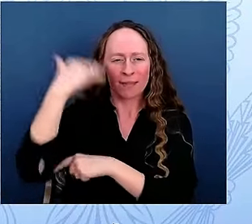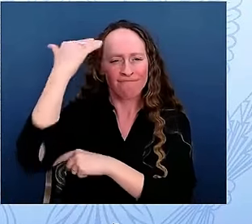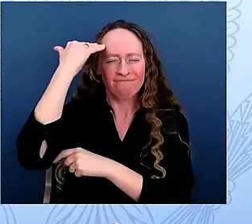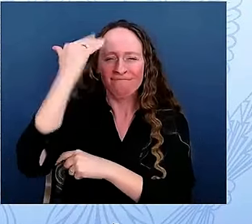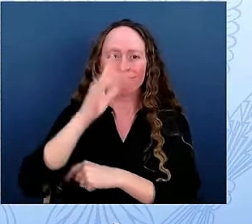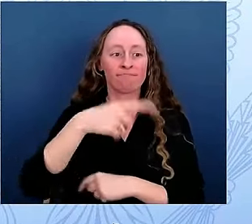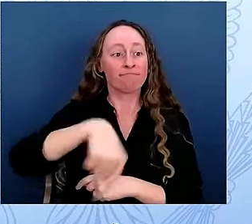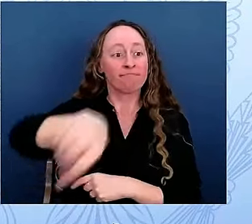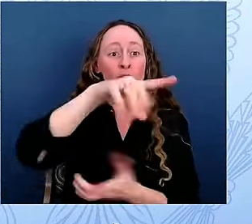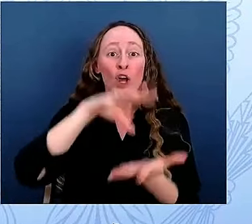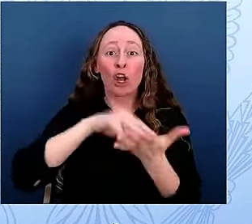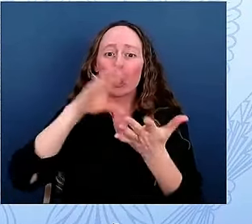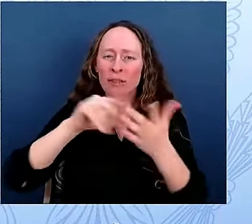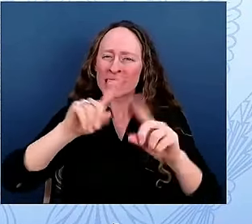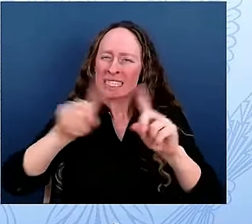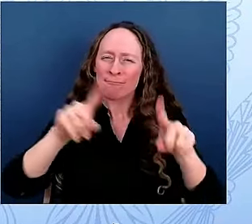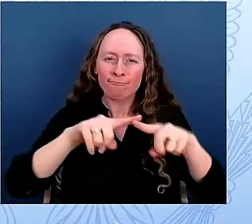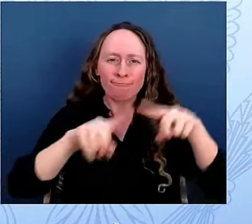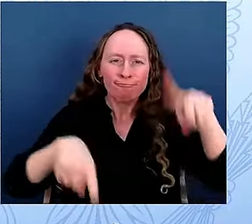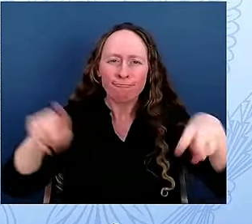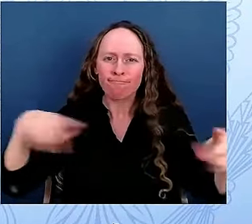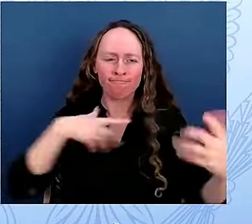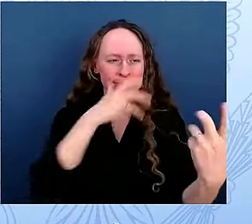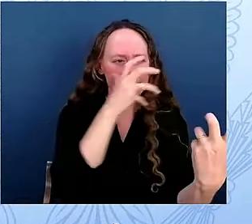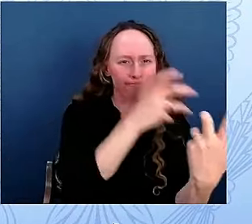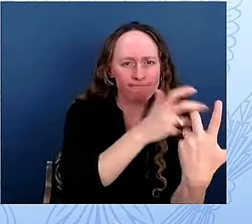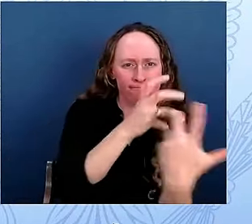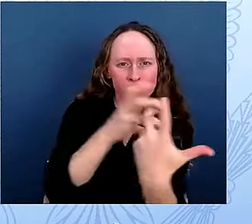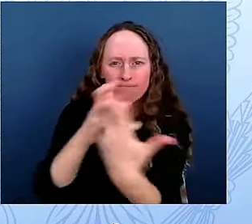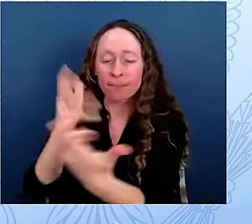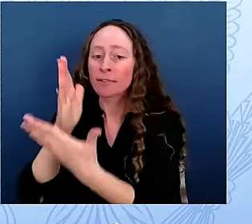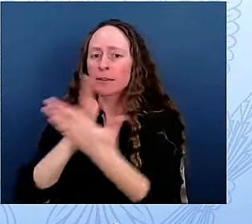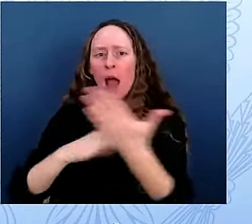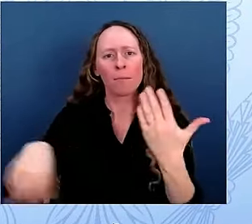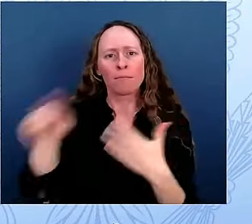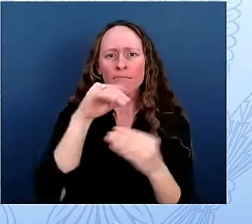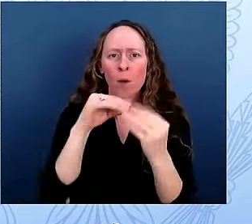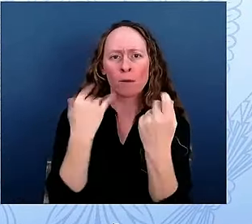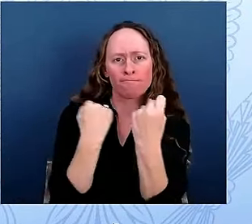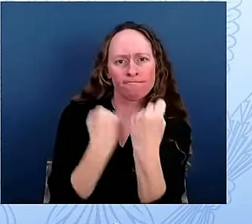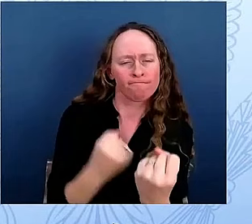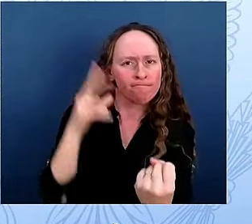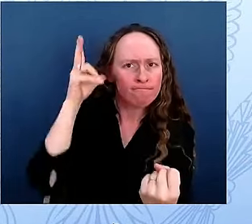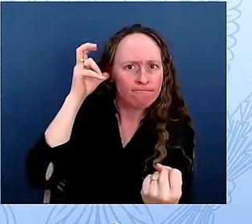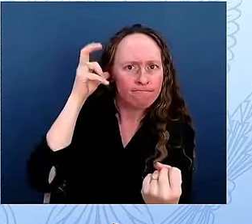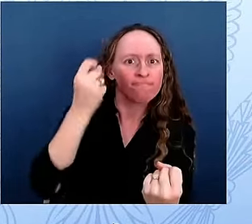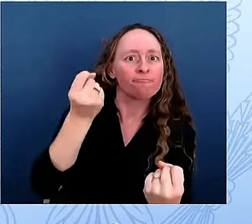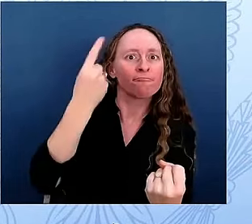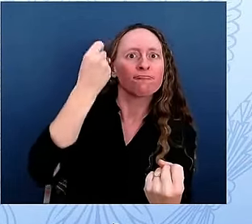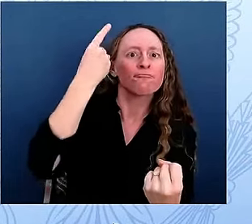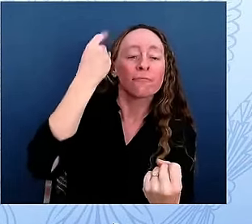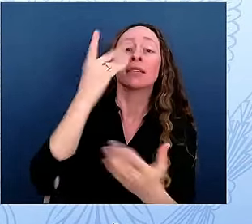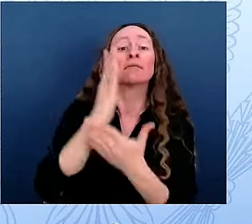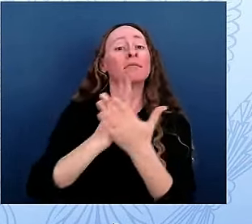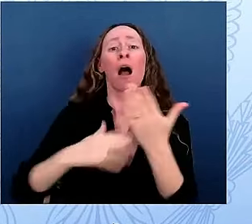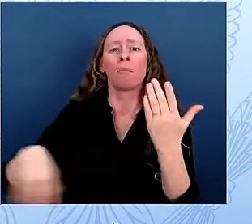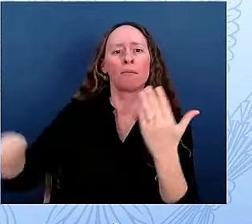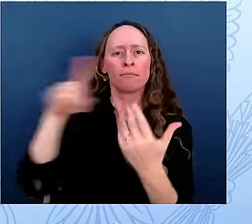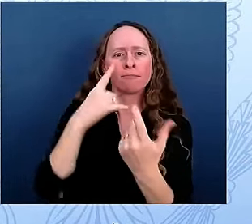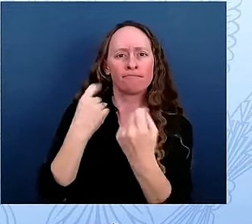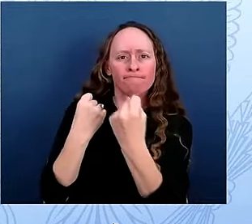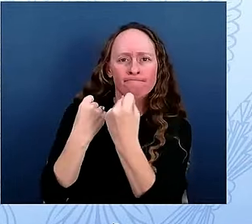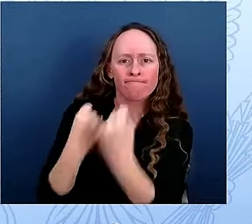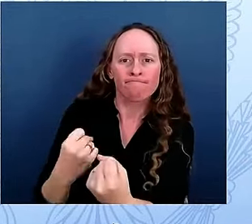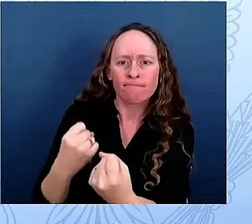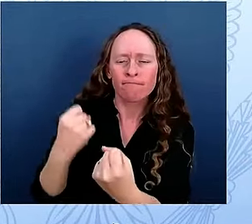something through hearing. Some of us learn something through feeling something. So